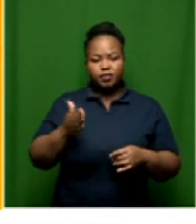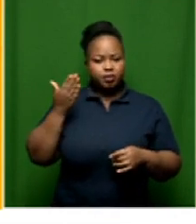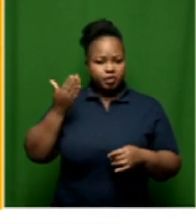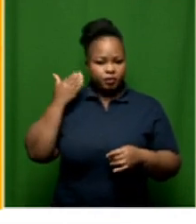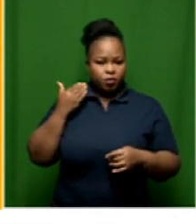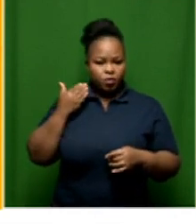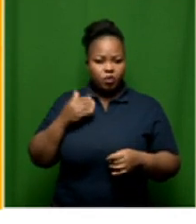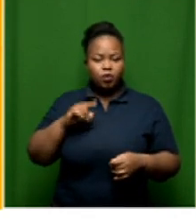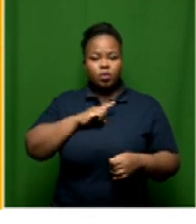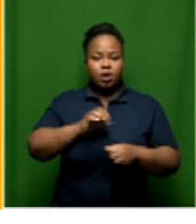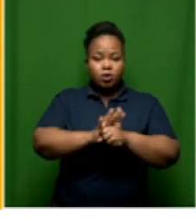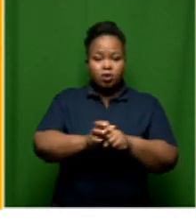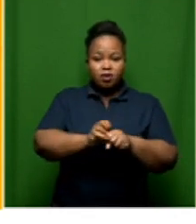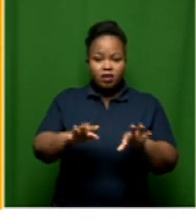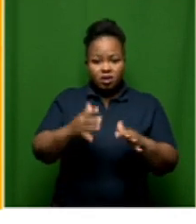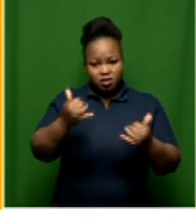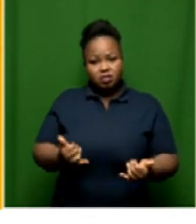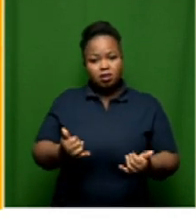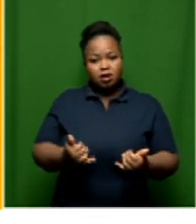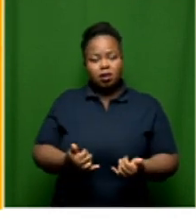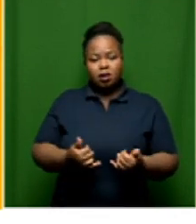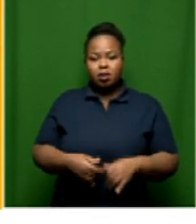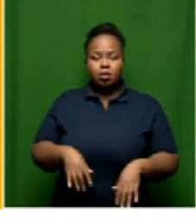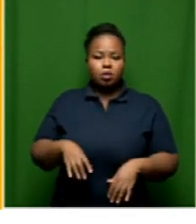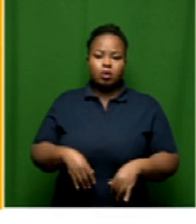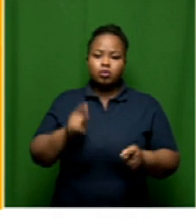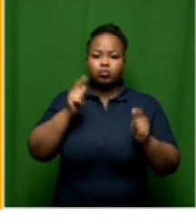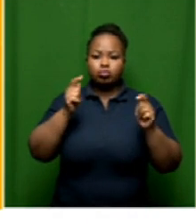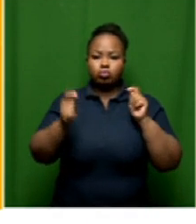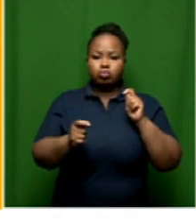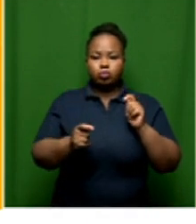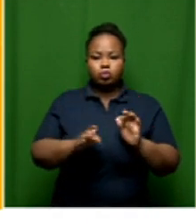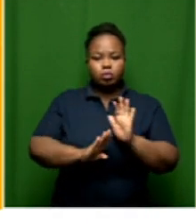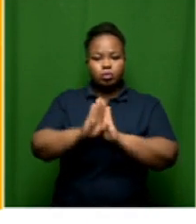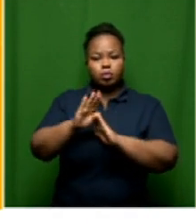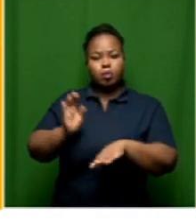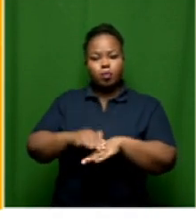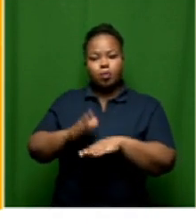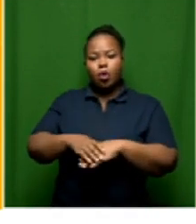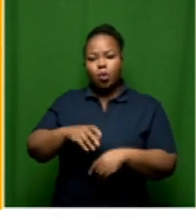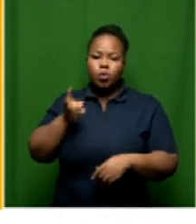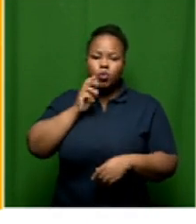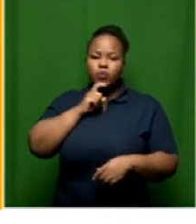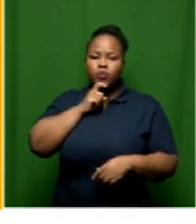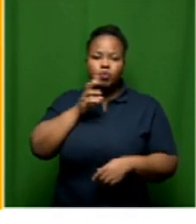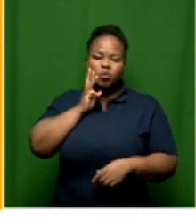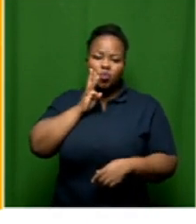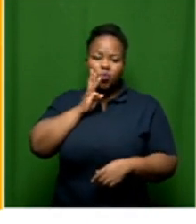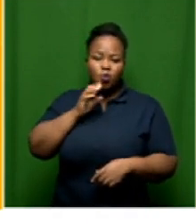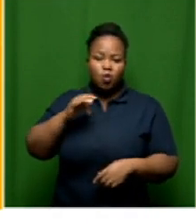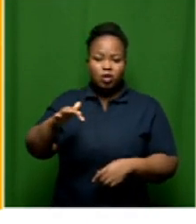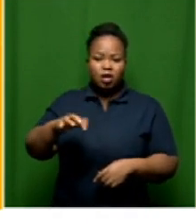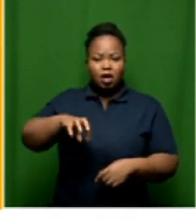earlier on to say COVID-19 has taken a toll on the consumption of water. If you look at the study, they